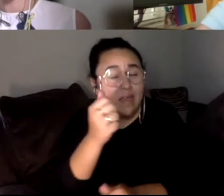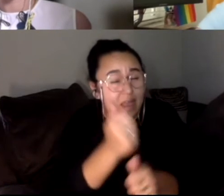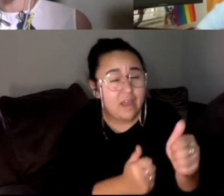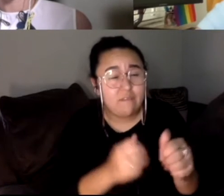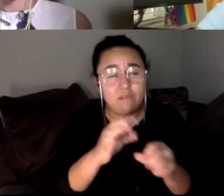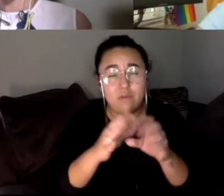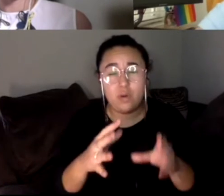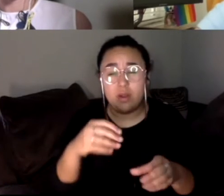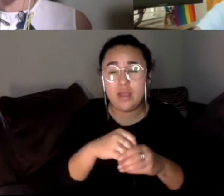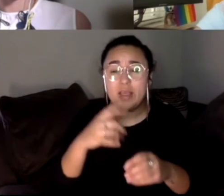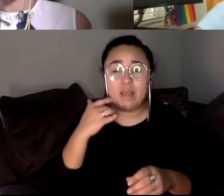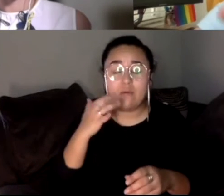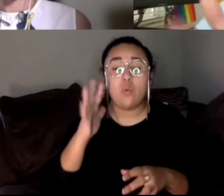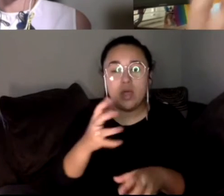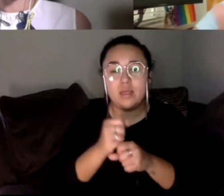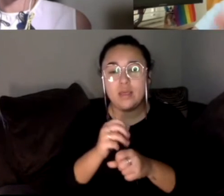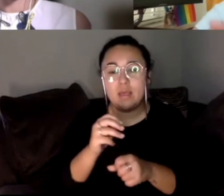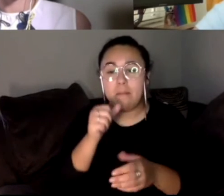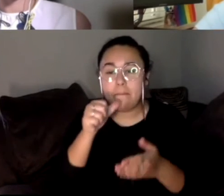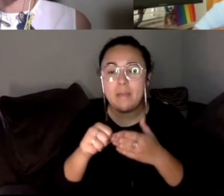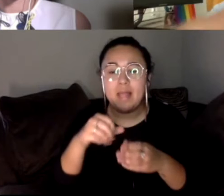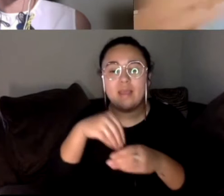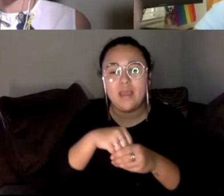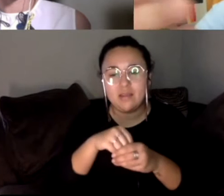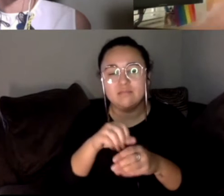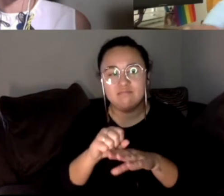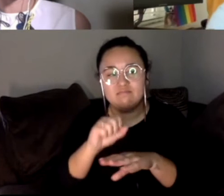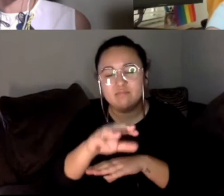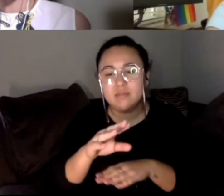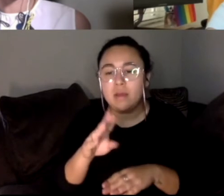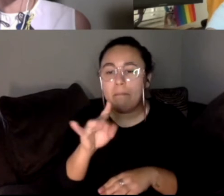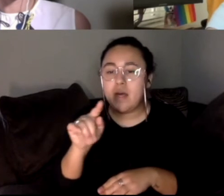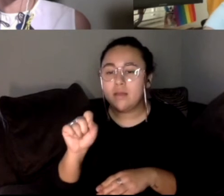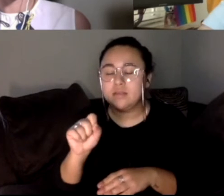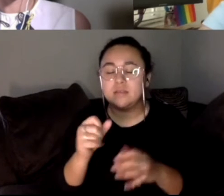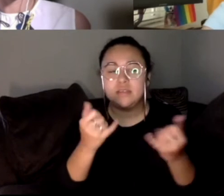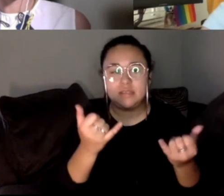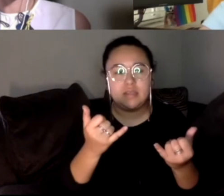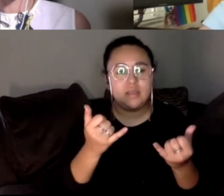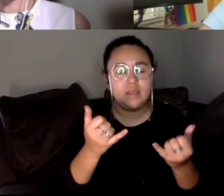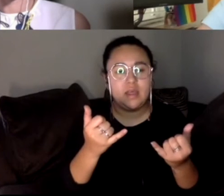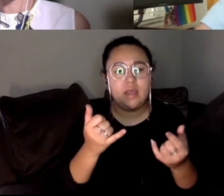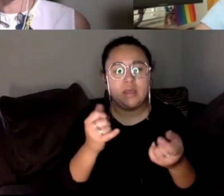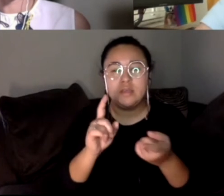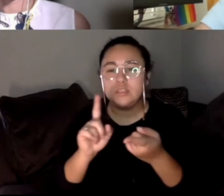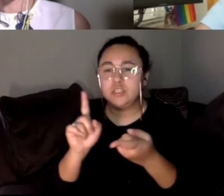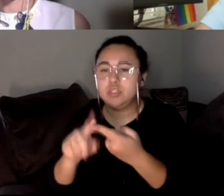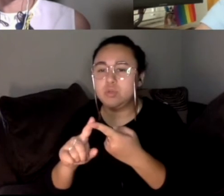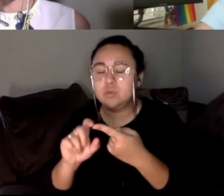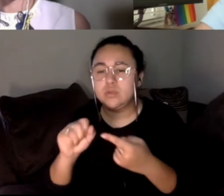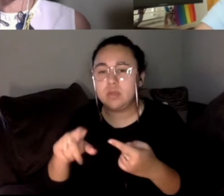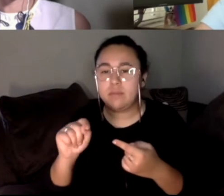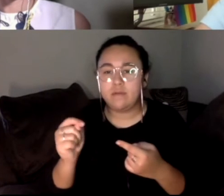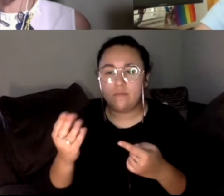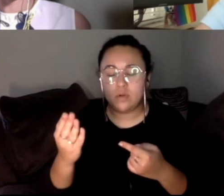right now will get their mail-in ballots starting in the next couple of days or so until September 14th, you will get that. And it is so important to